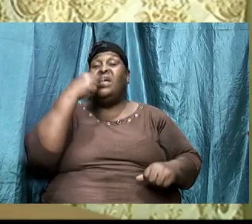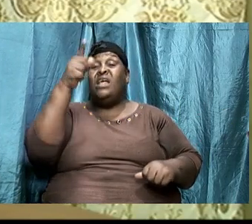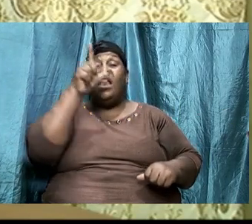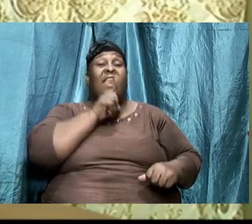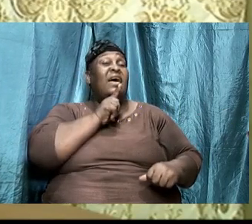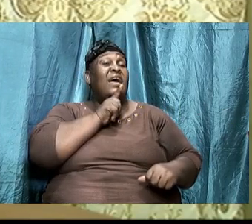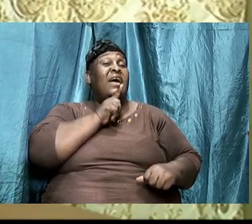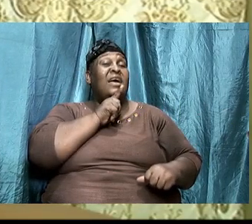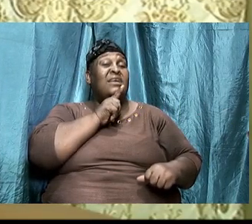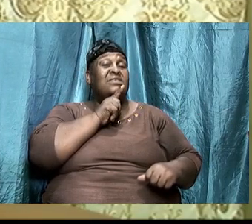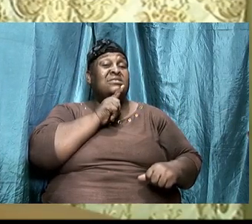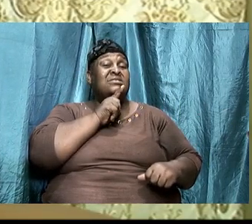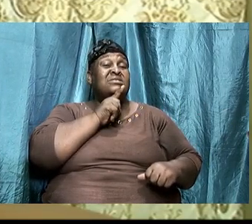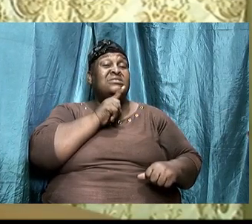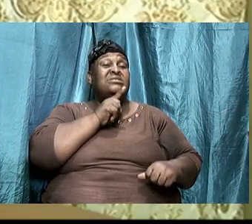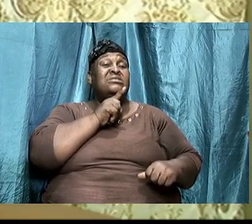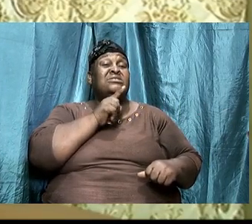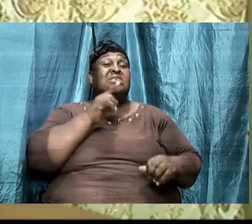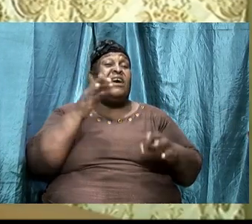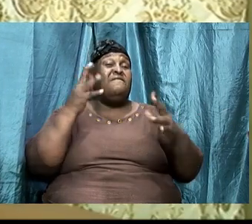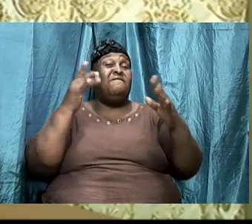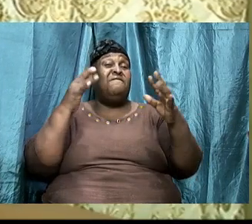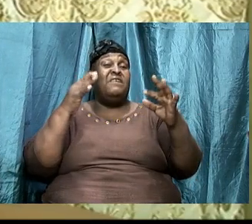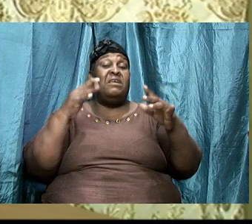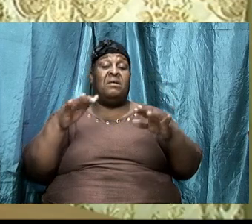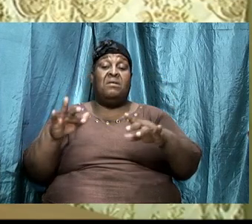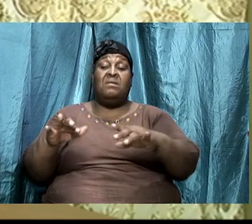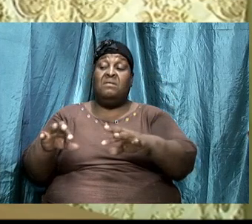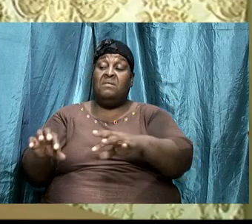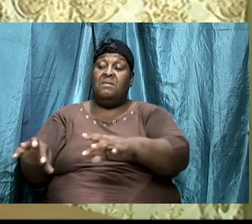and troubling things that is not yours